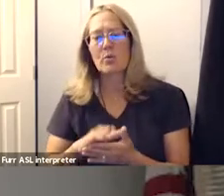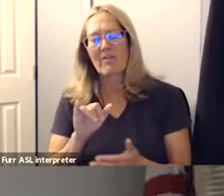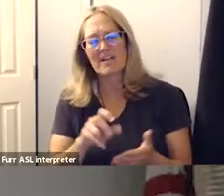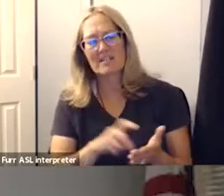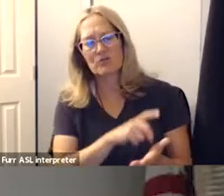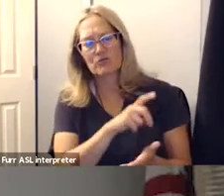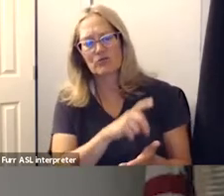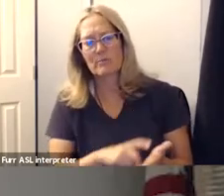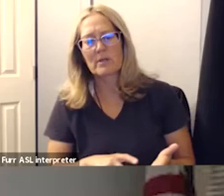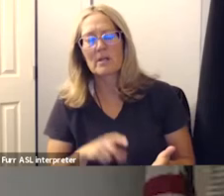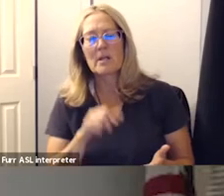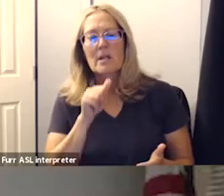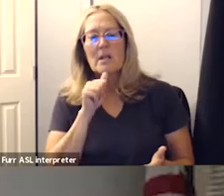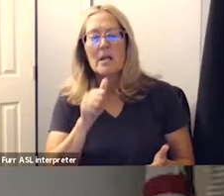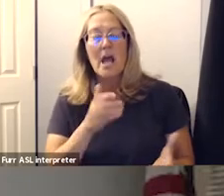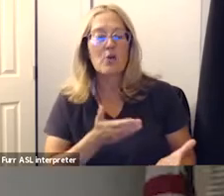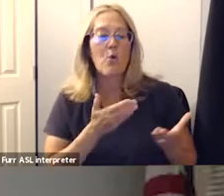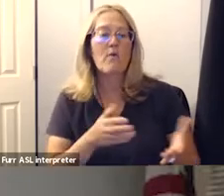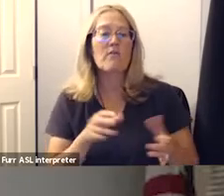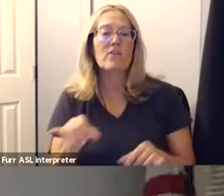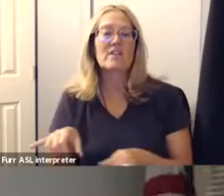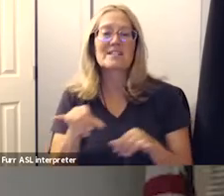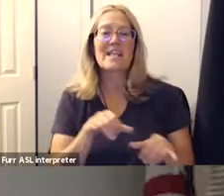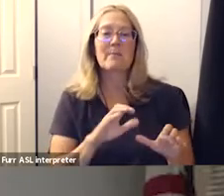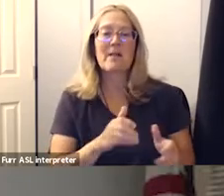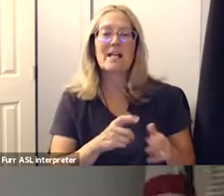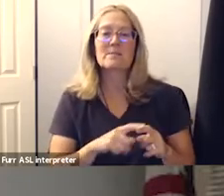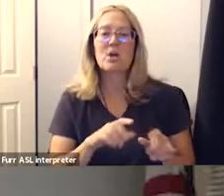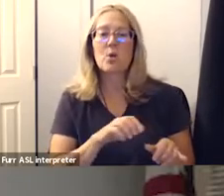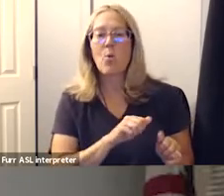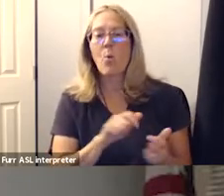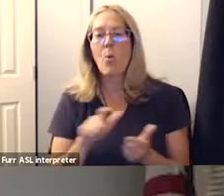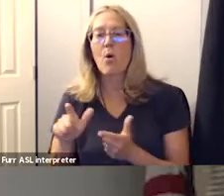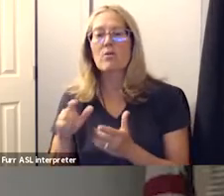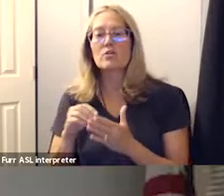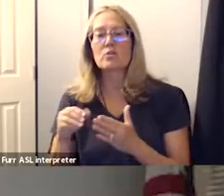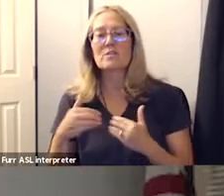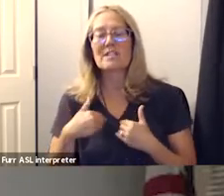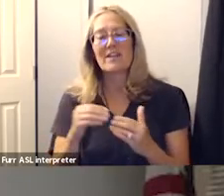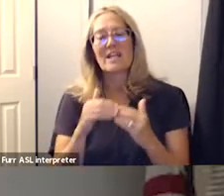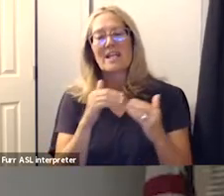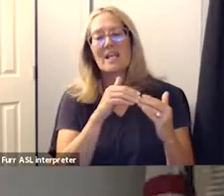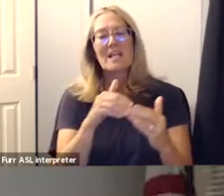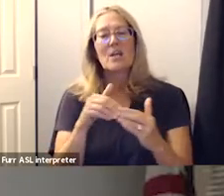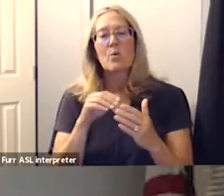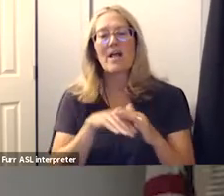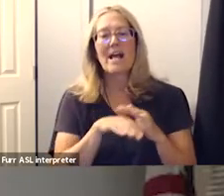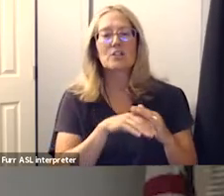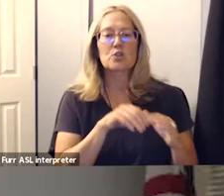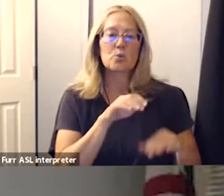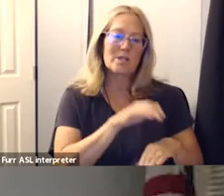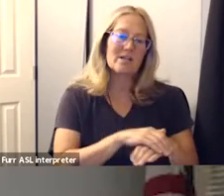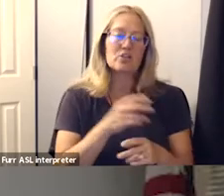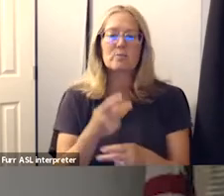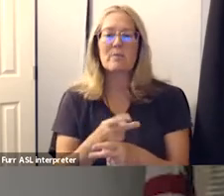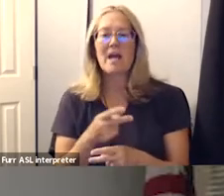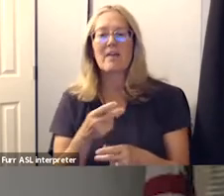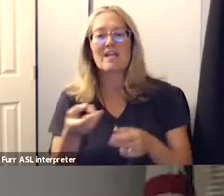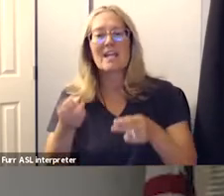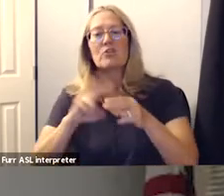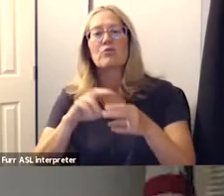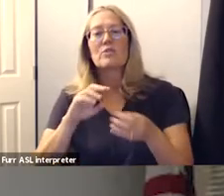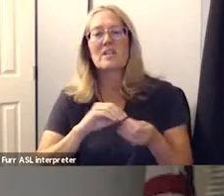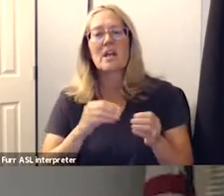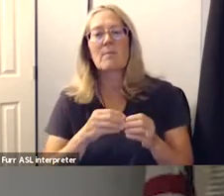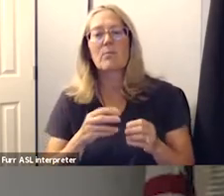not to offer them the same classes let all students have equal access to english and math classes increase the number of